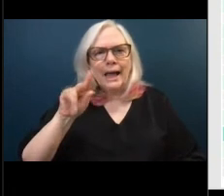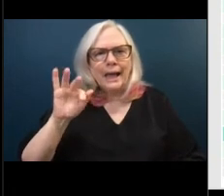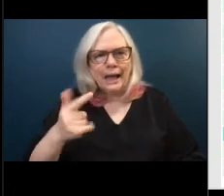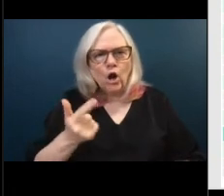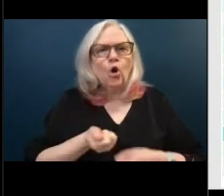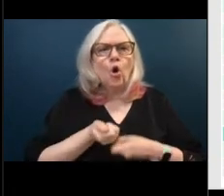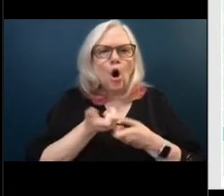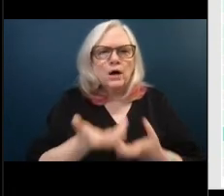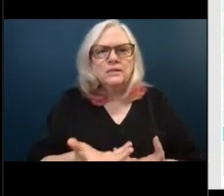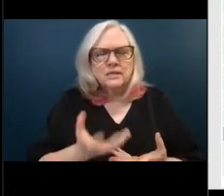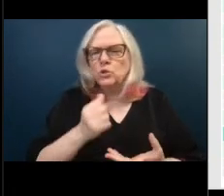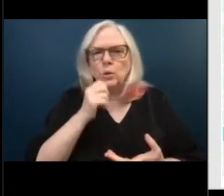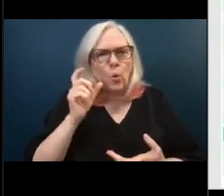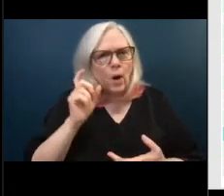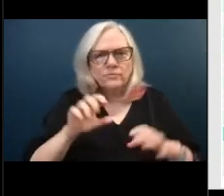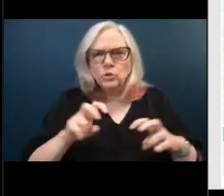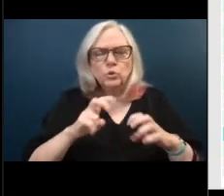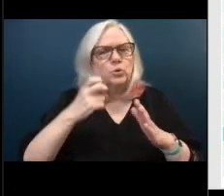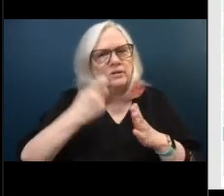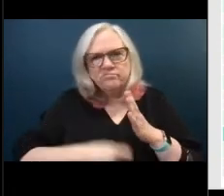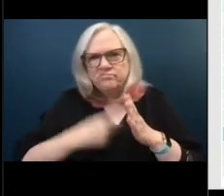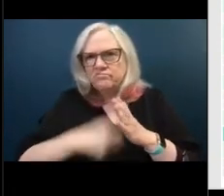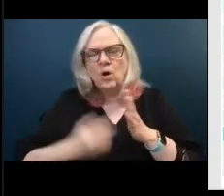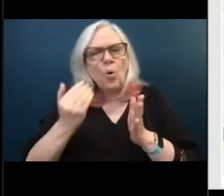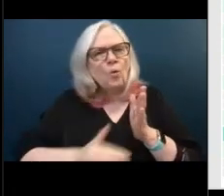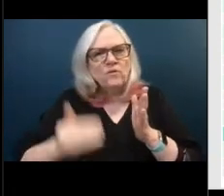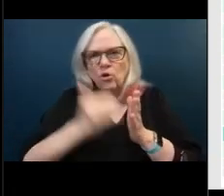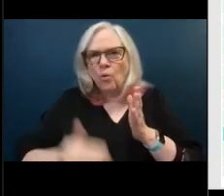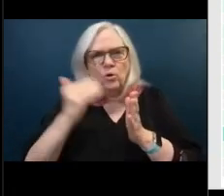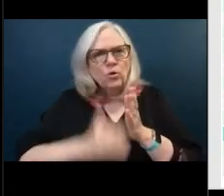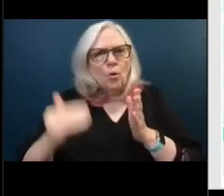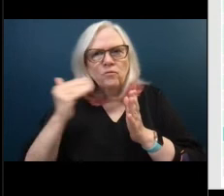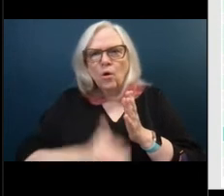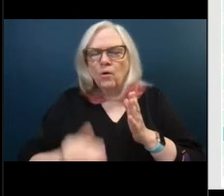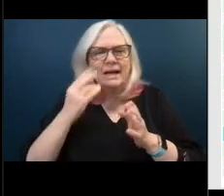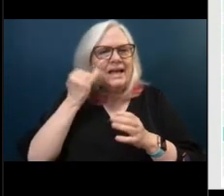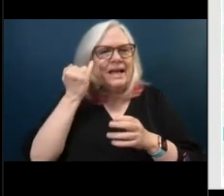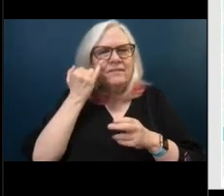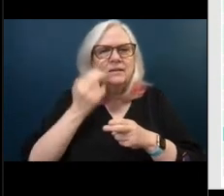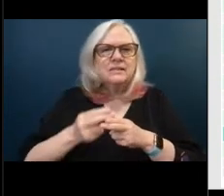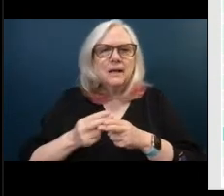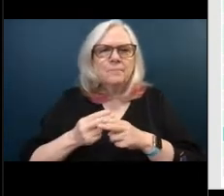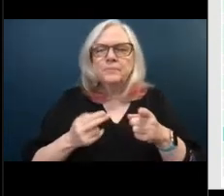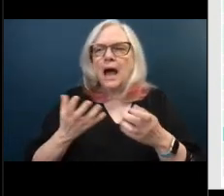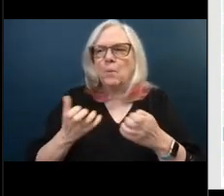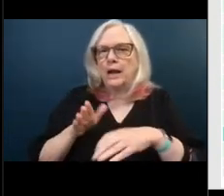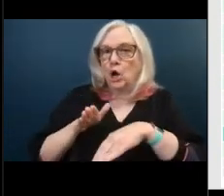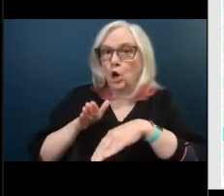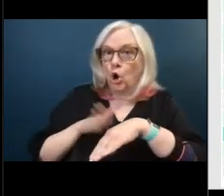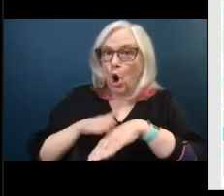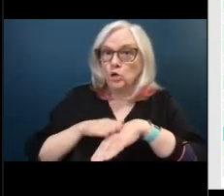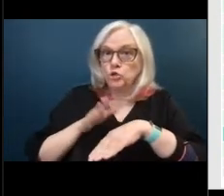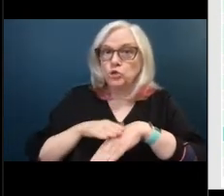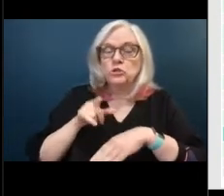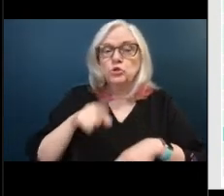and over let's solve it temporarily if it's a temporary issue or yeah i i would just like to caution that if